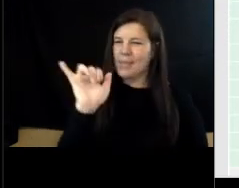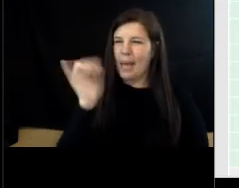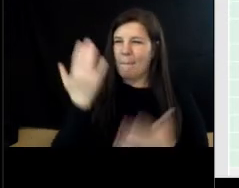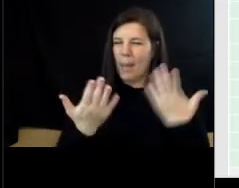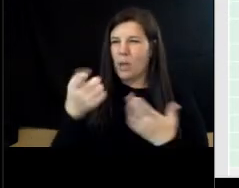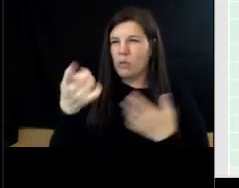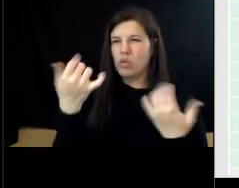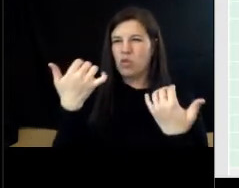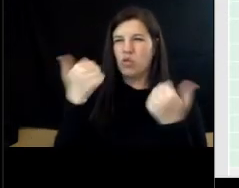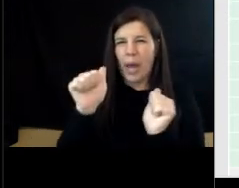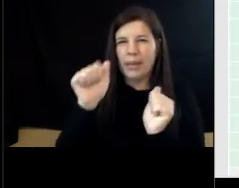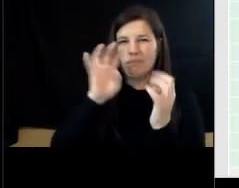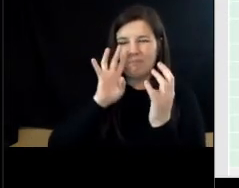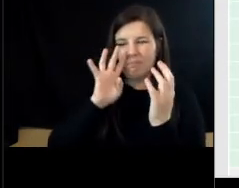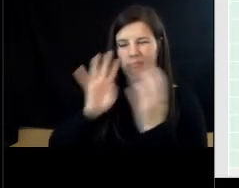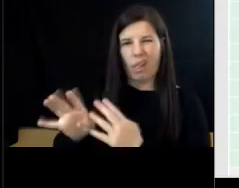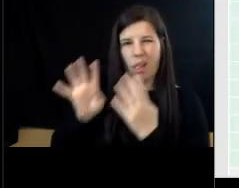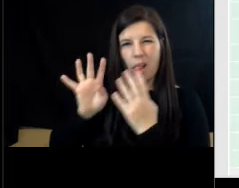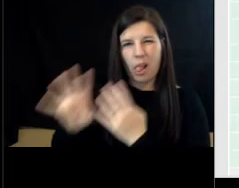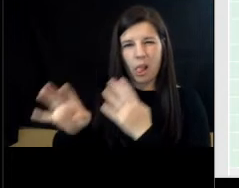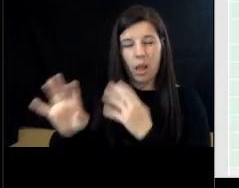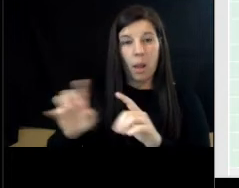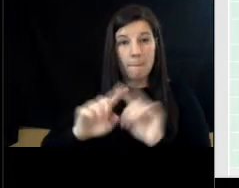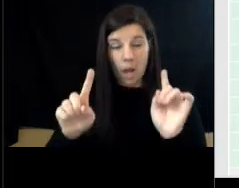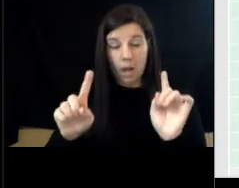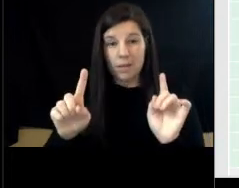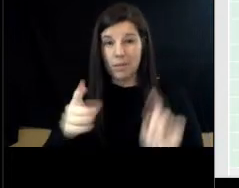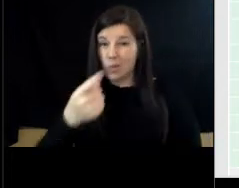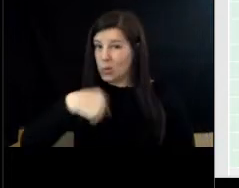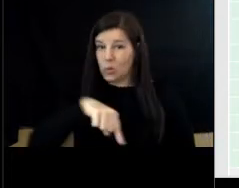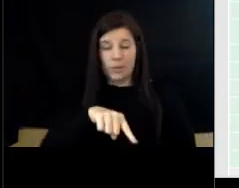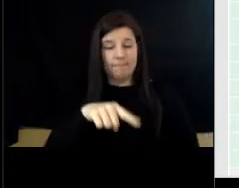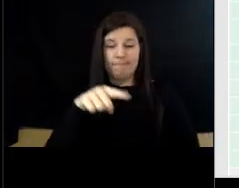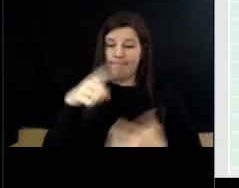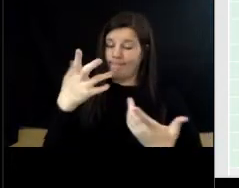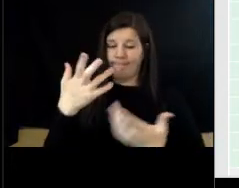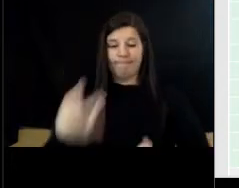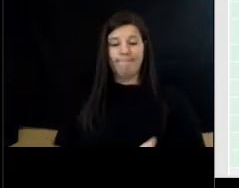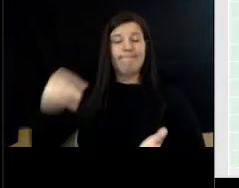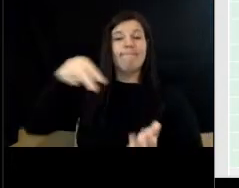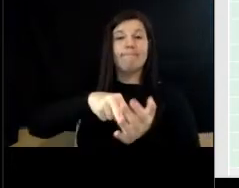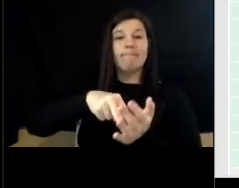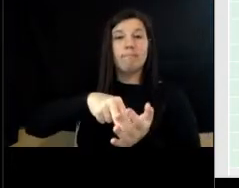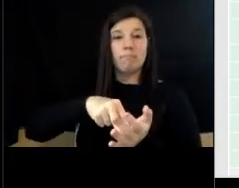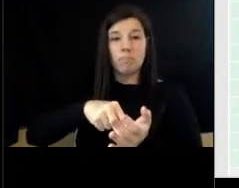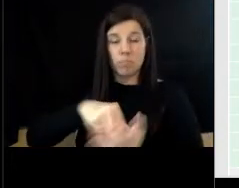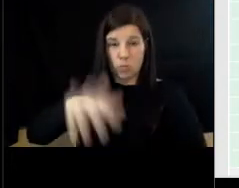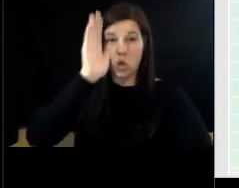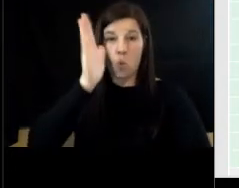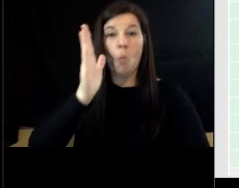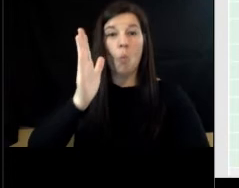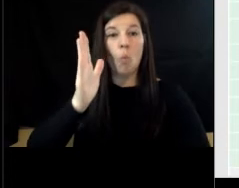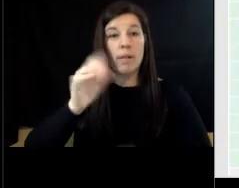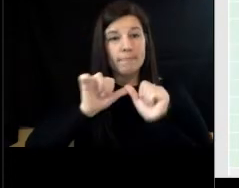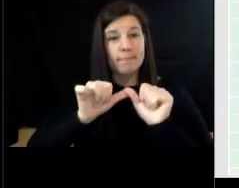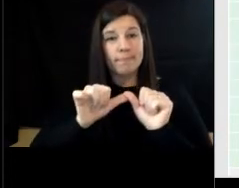up and we're not going to go nowhere so you could deal with it or we're going to